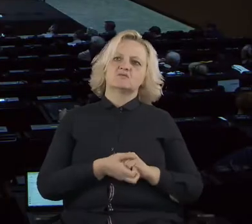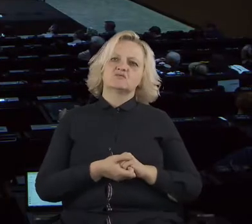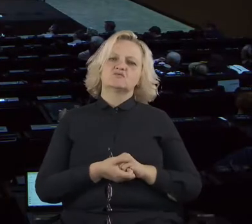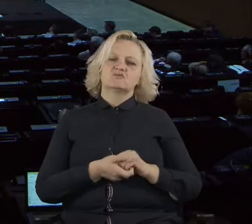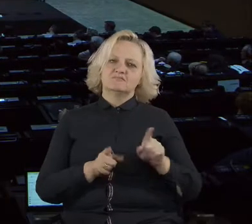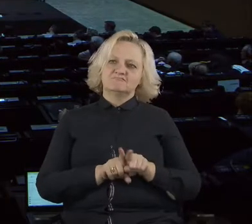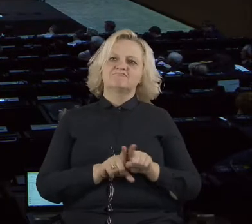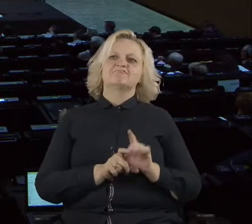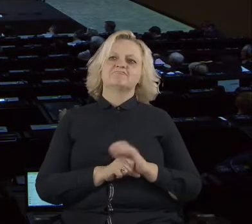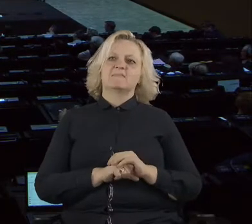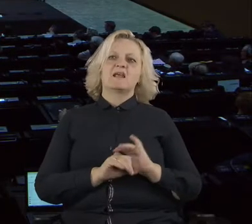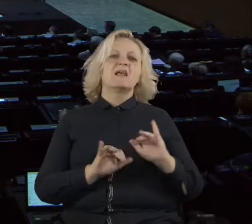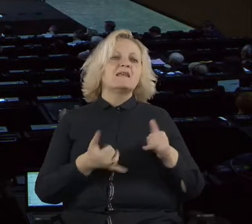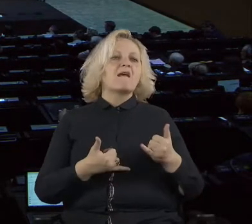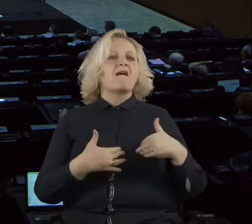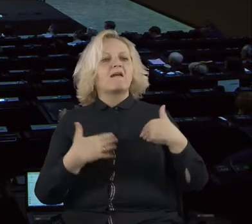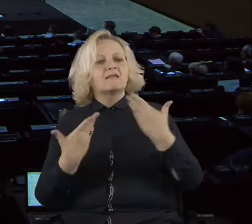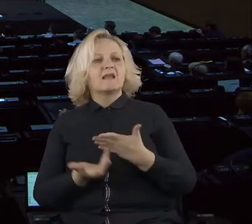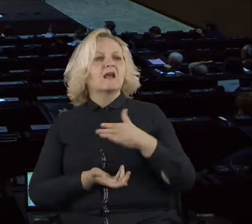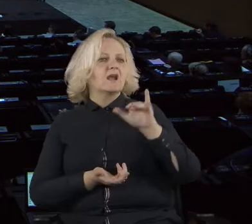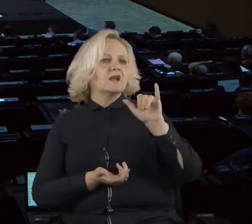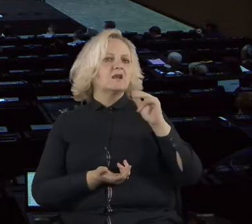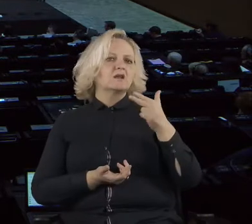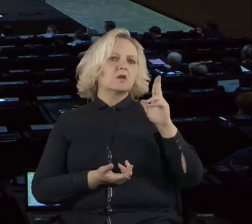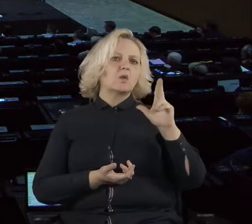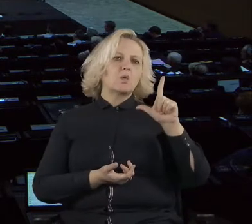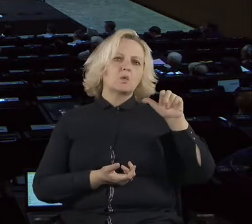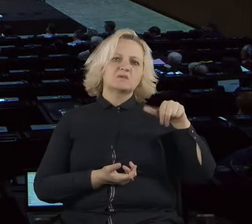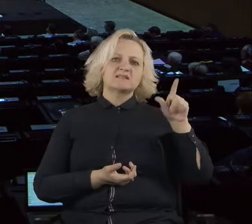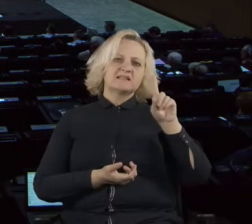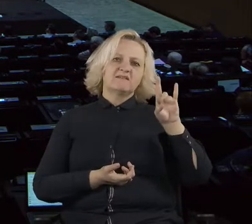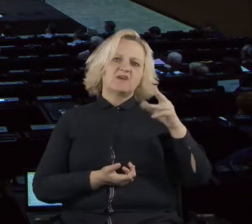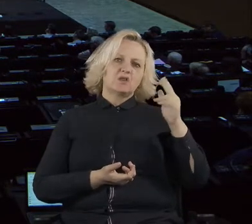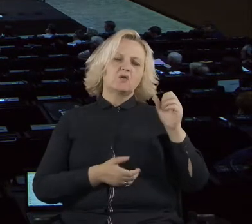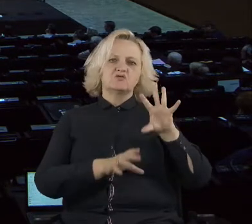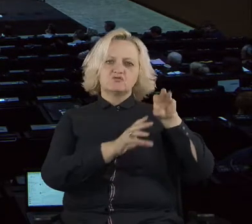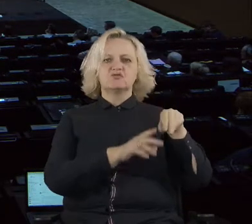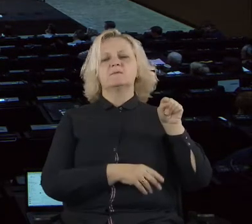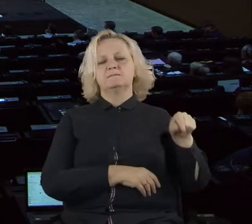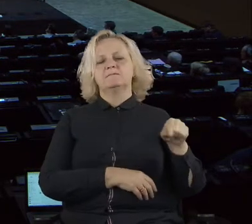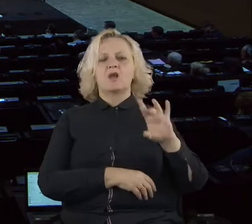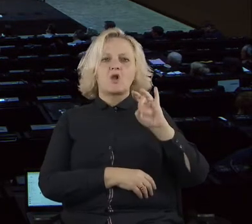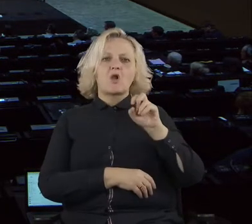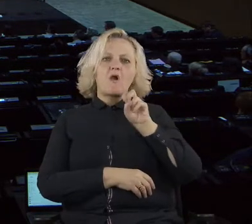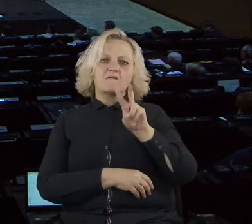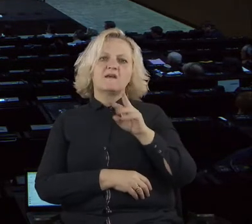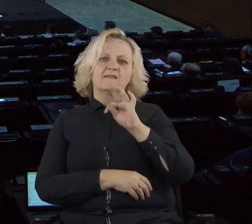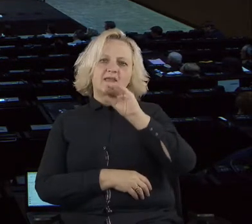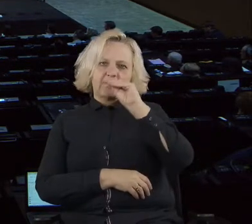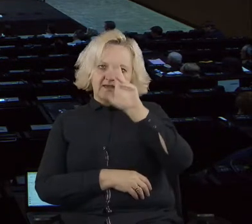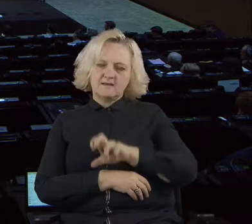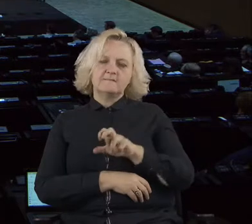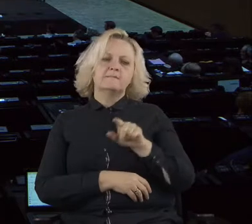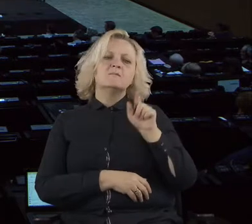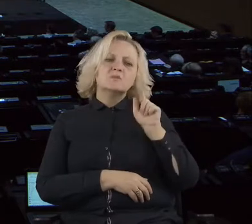about how to ensure, uh, inclusivity of, uh, um, of the GovTech. User-friendly, consider all groups